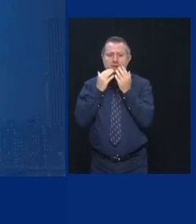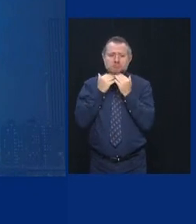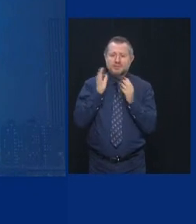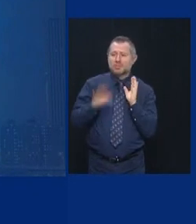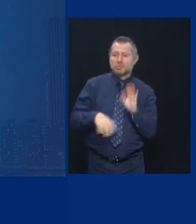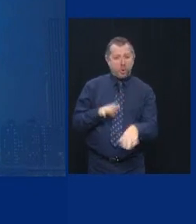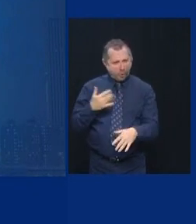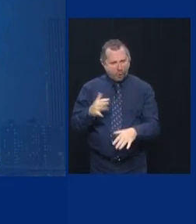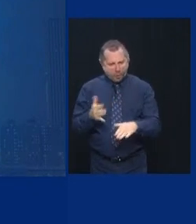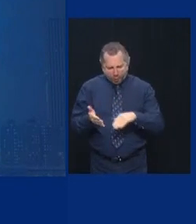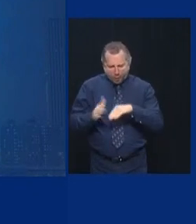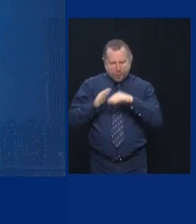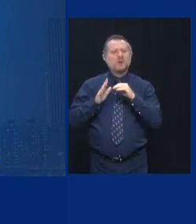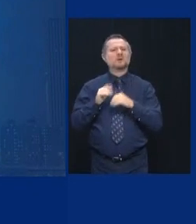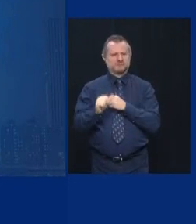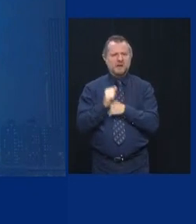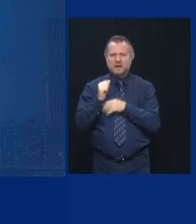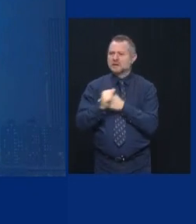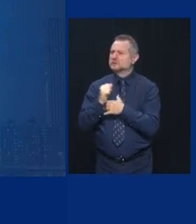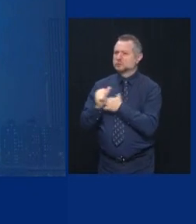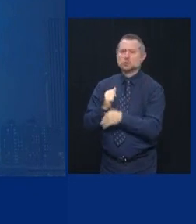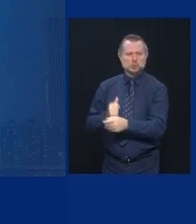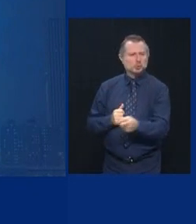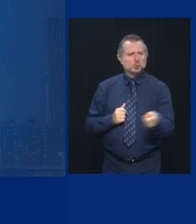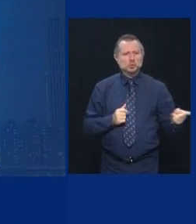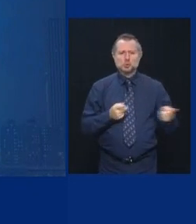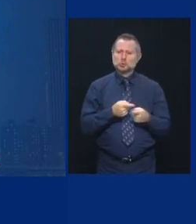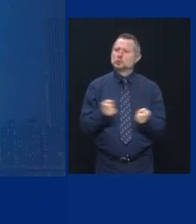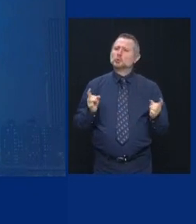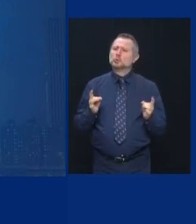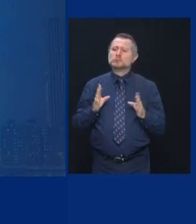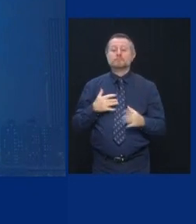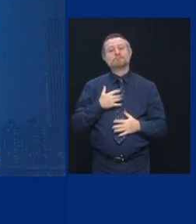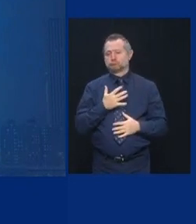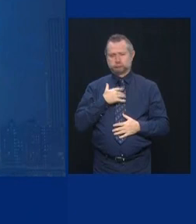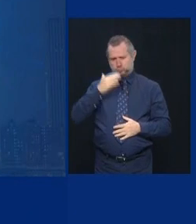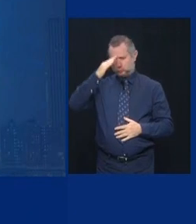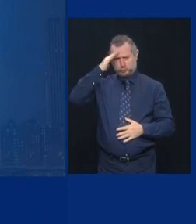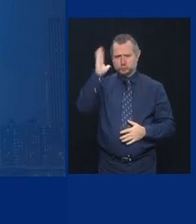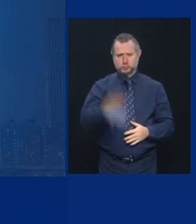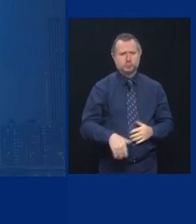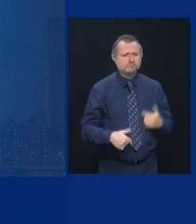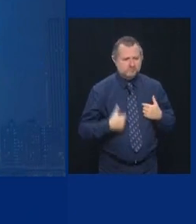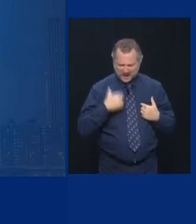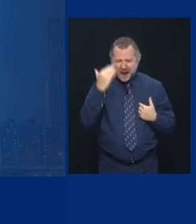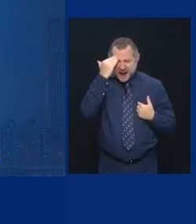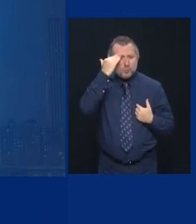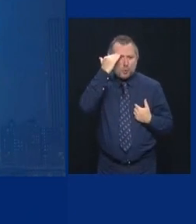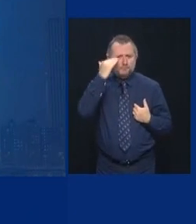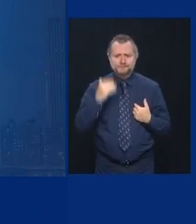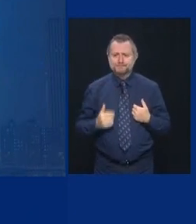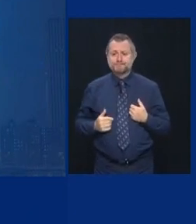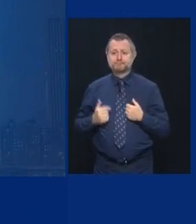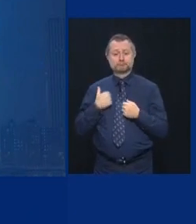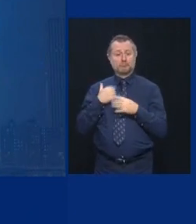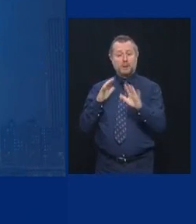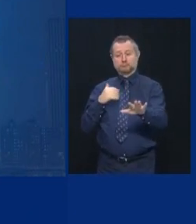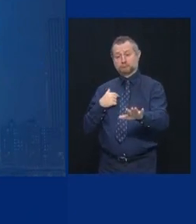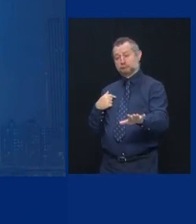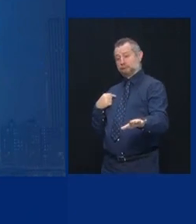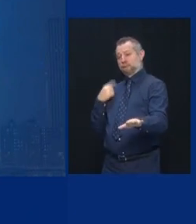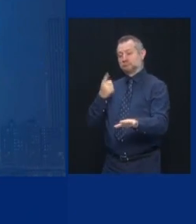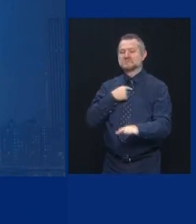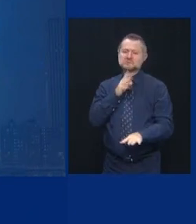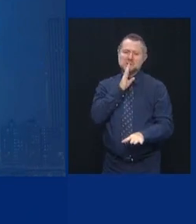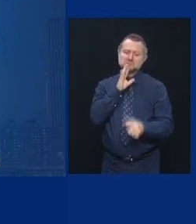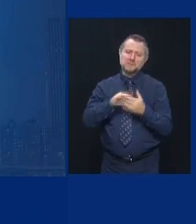I believe that. I believe that. And I have said that from day one. And the state has